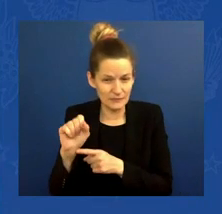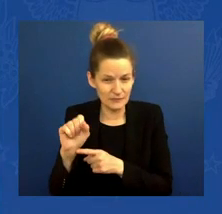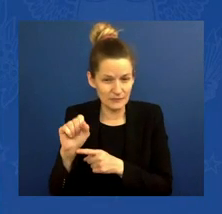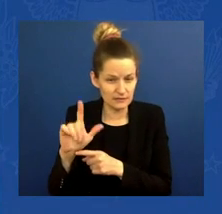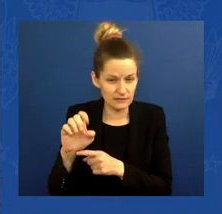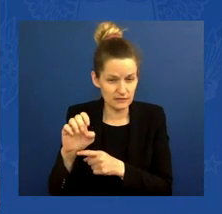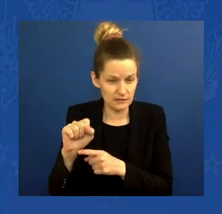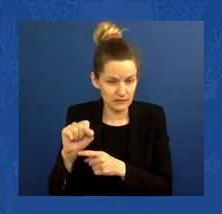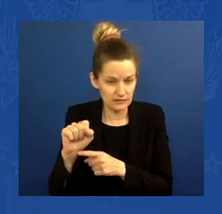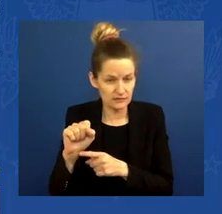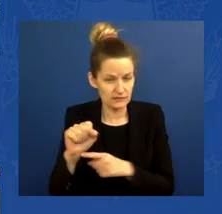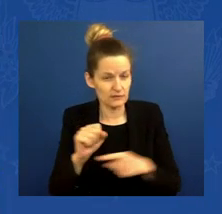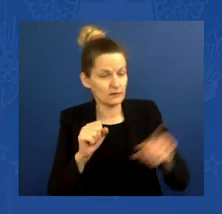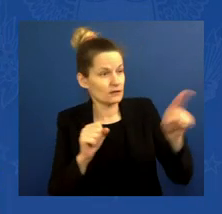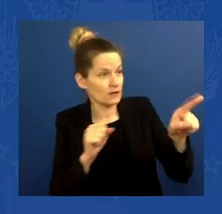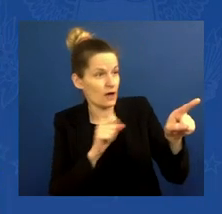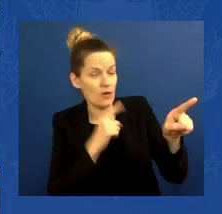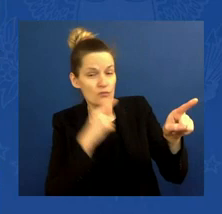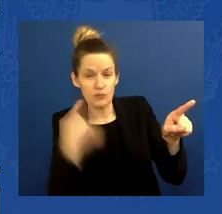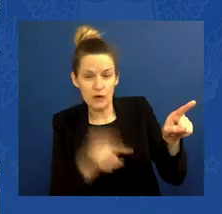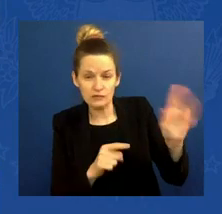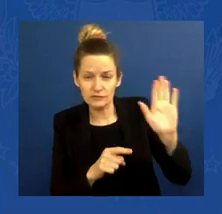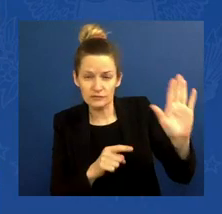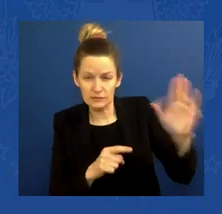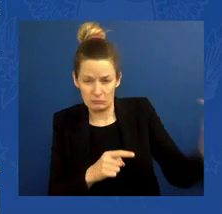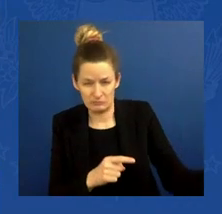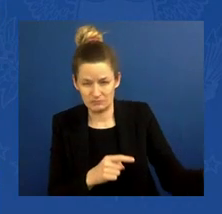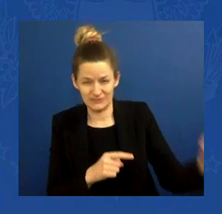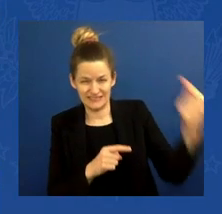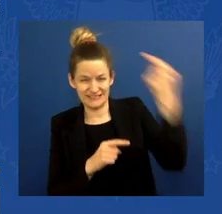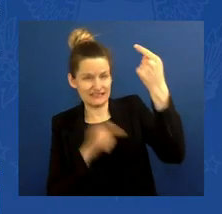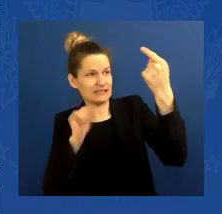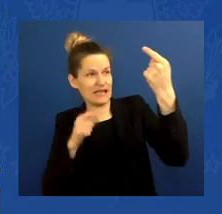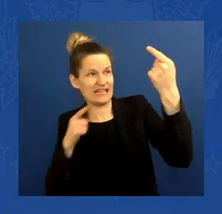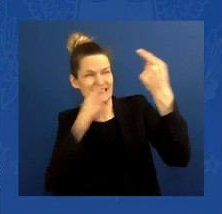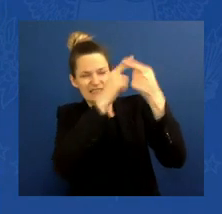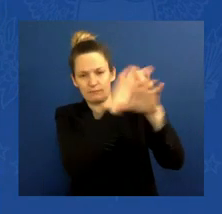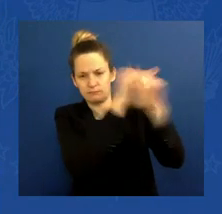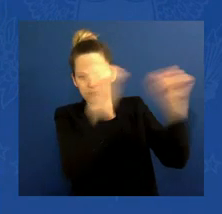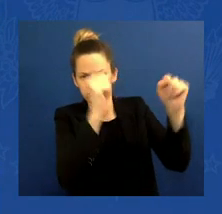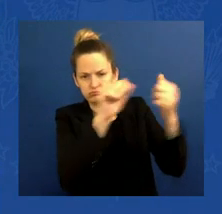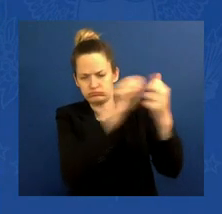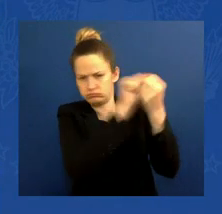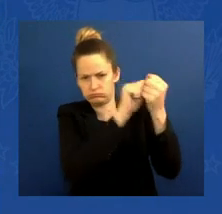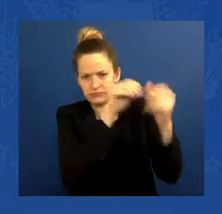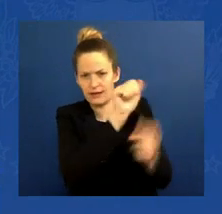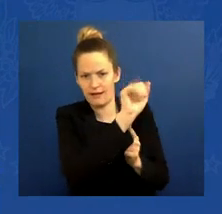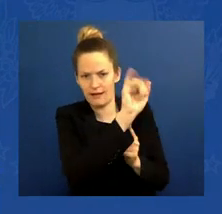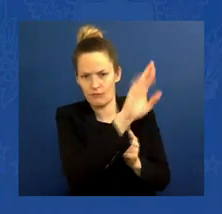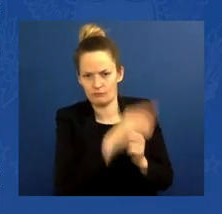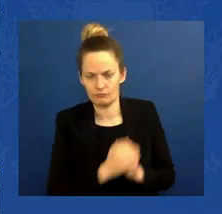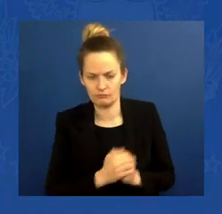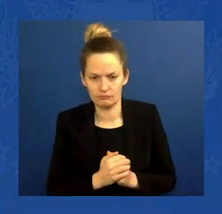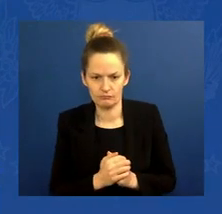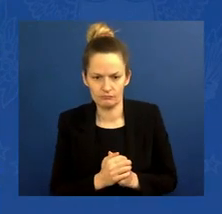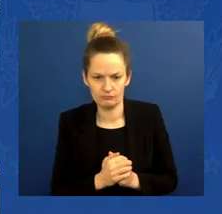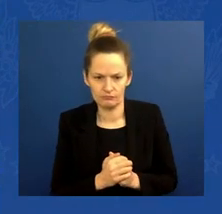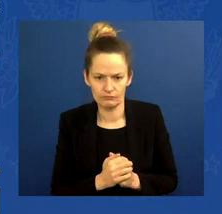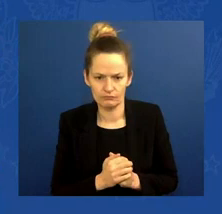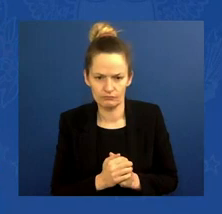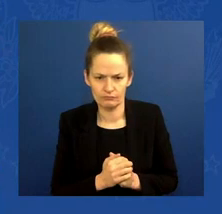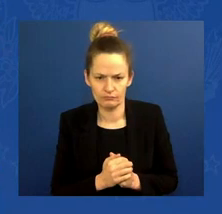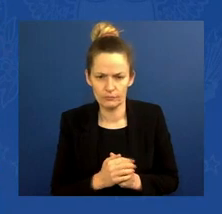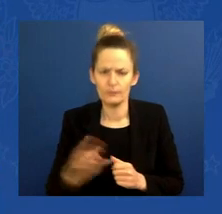tanks and armored vehicles. It will include 7,000 small-armed machine guns, shotguns and grenade launchers to equip the